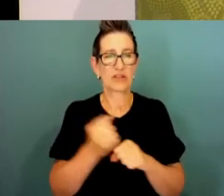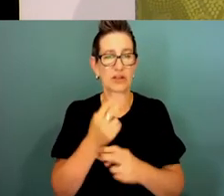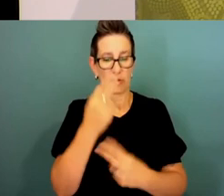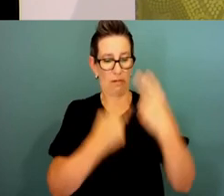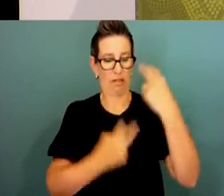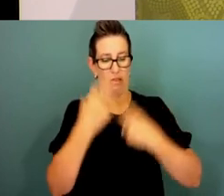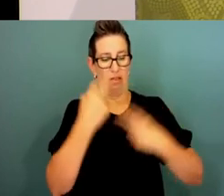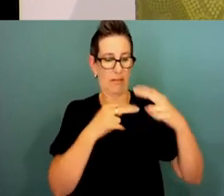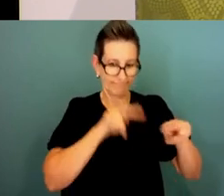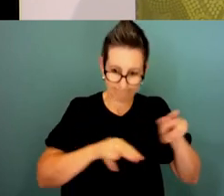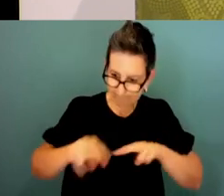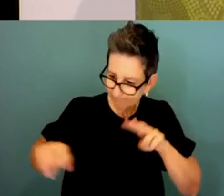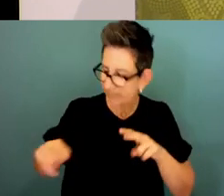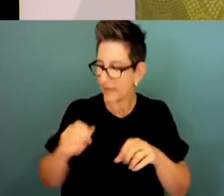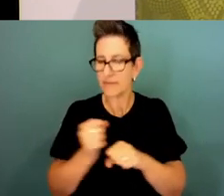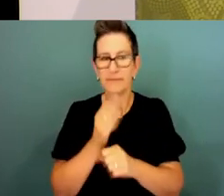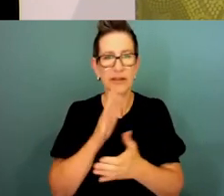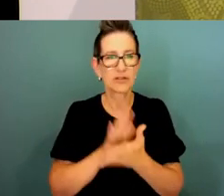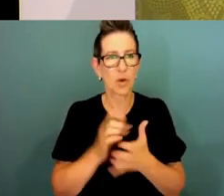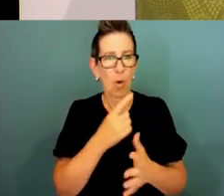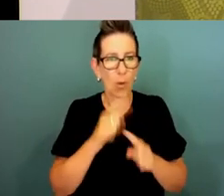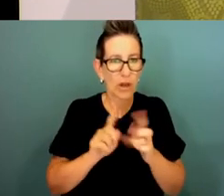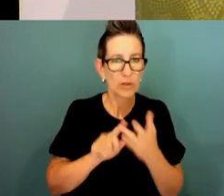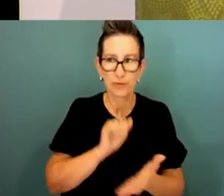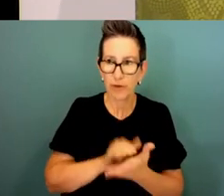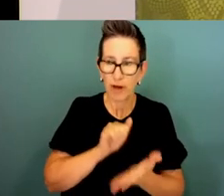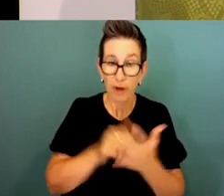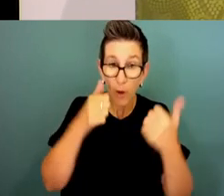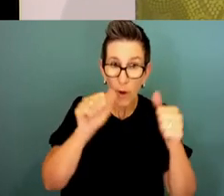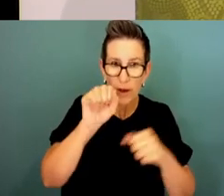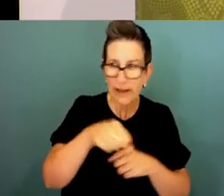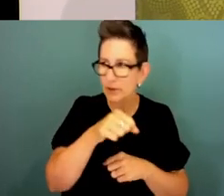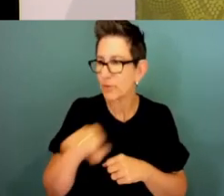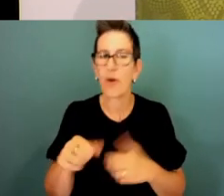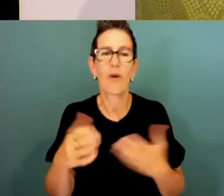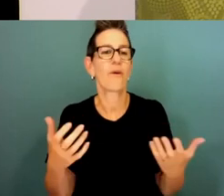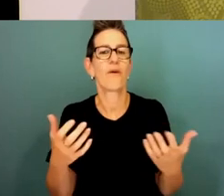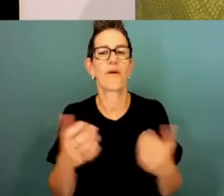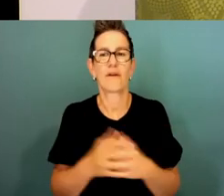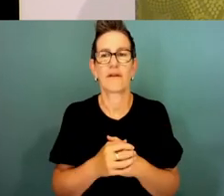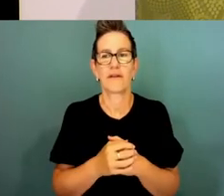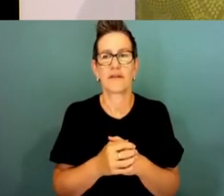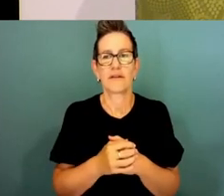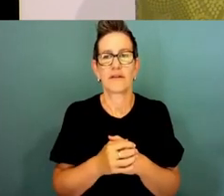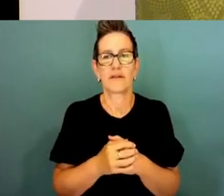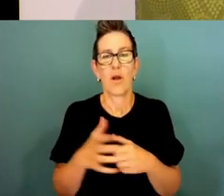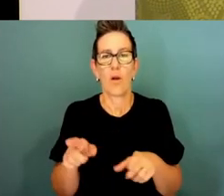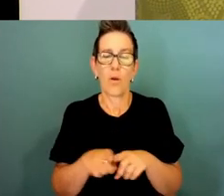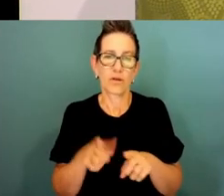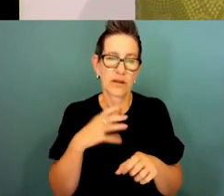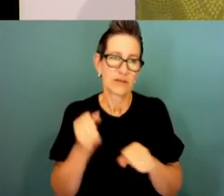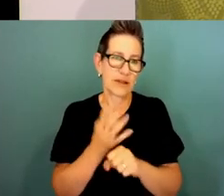trusted APS relied upon by the Australian community and also if we're going to be able to afford to do all the things that we need to do.